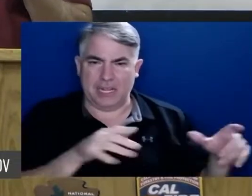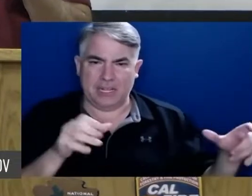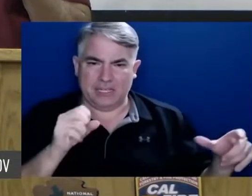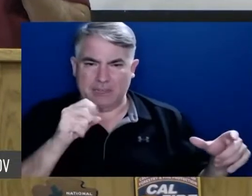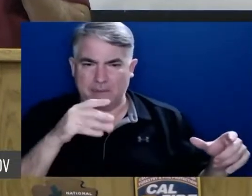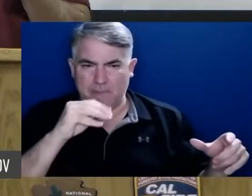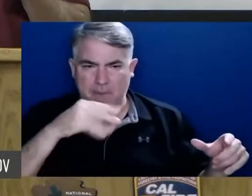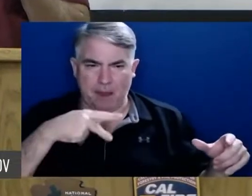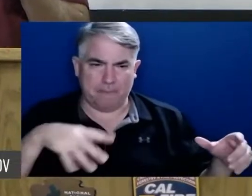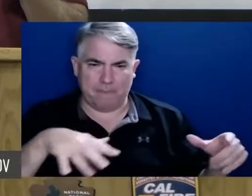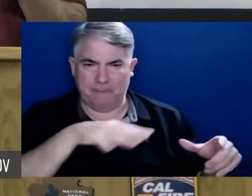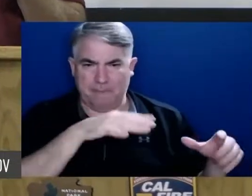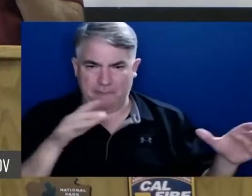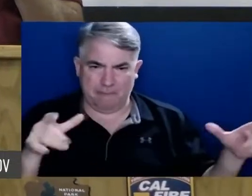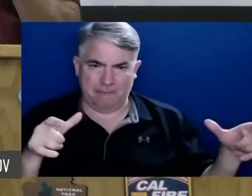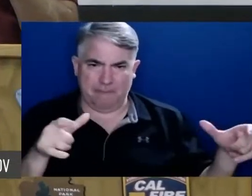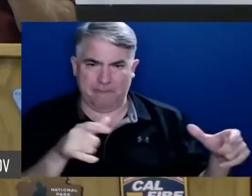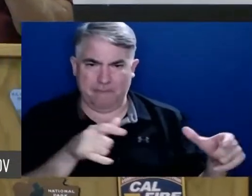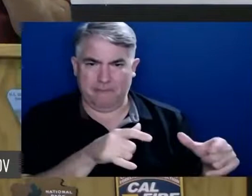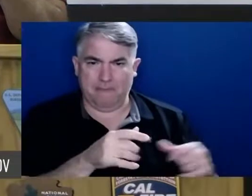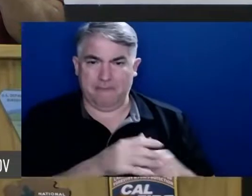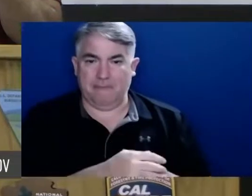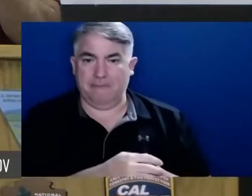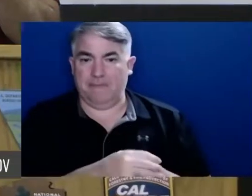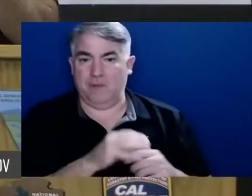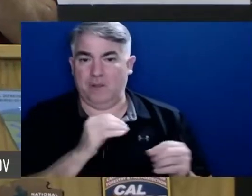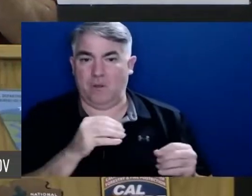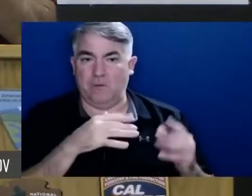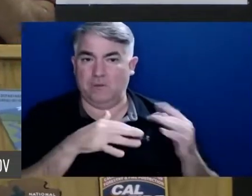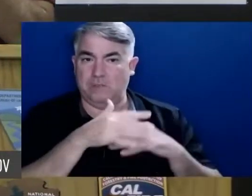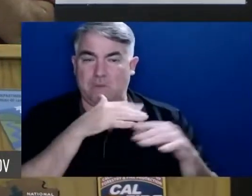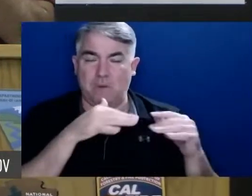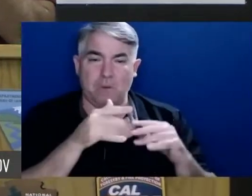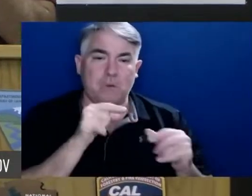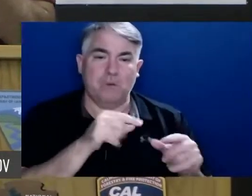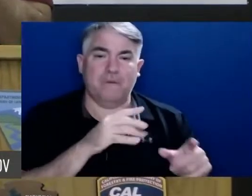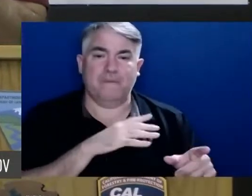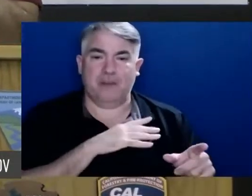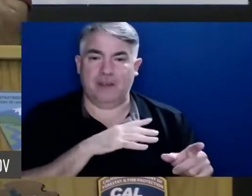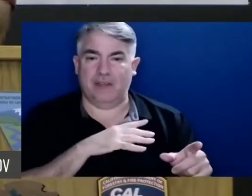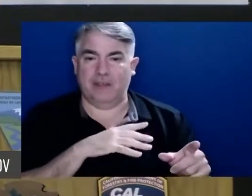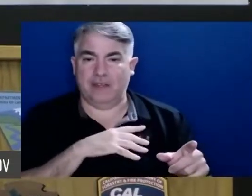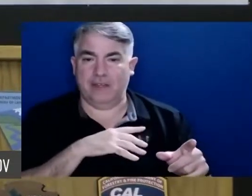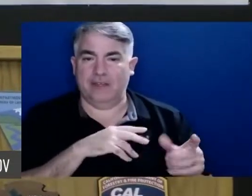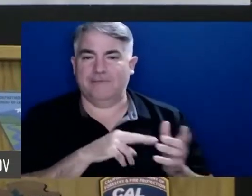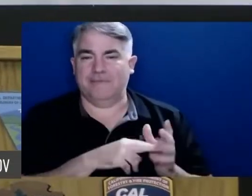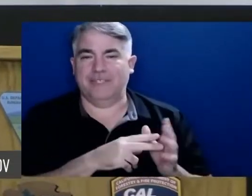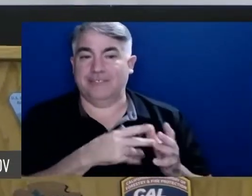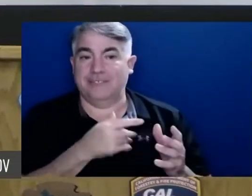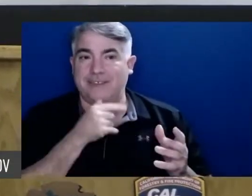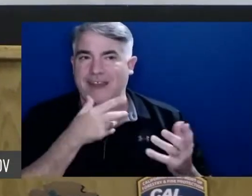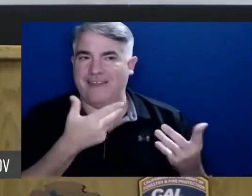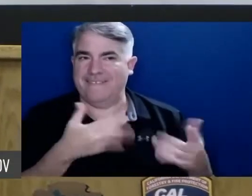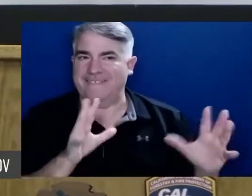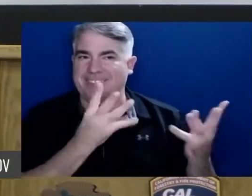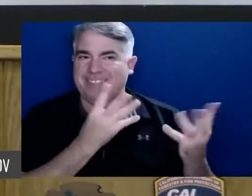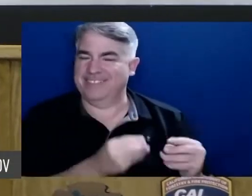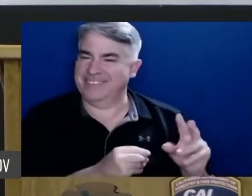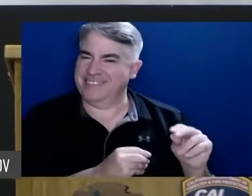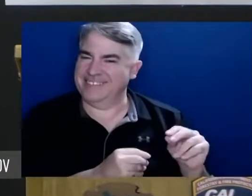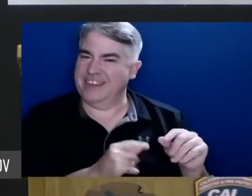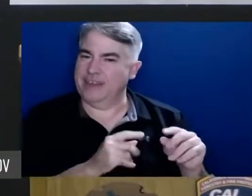From what I understand there was no smoke showing on it today that doesn't mean it's out it just means that it's laying down for a while until the sun hits it and